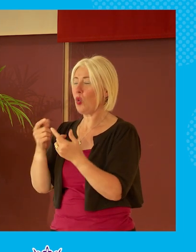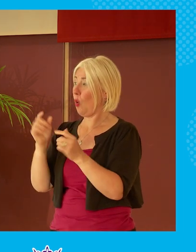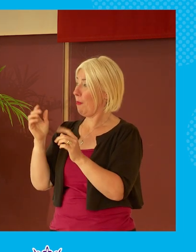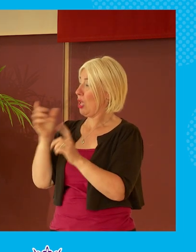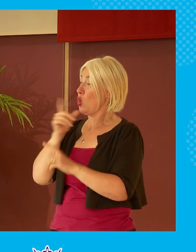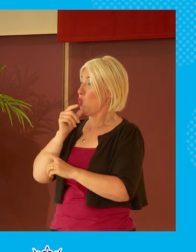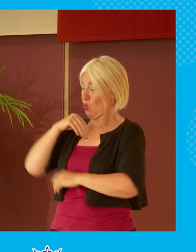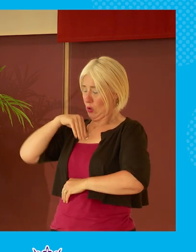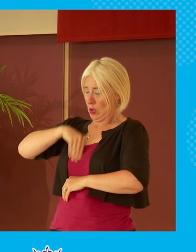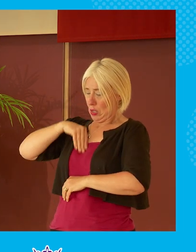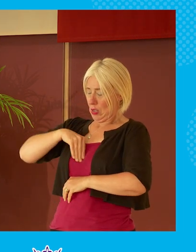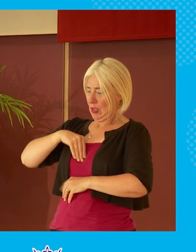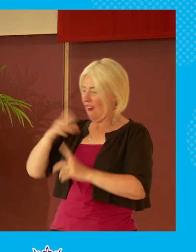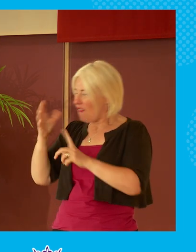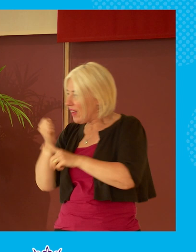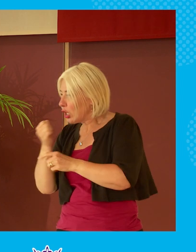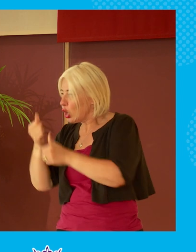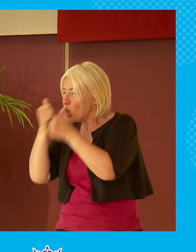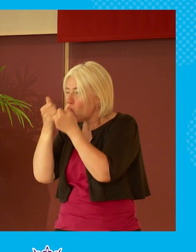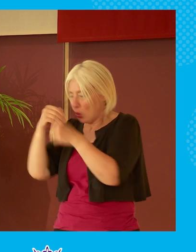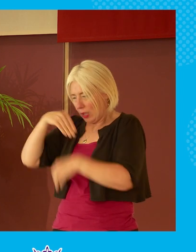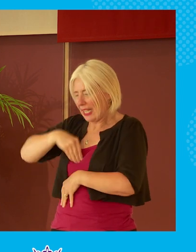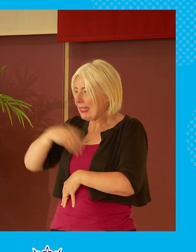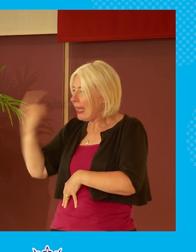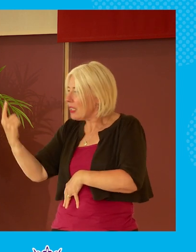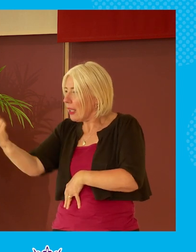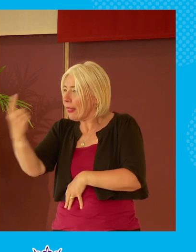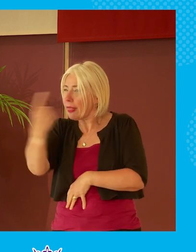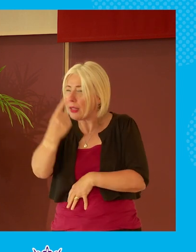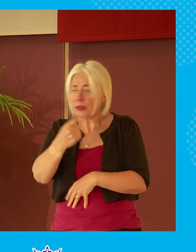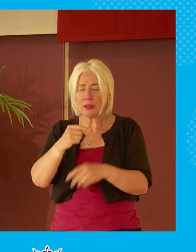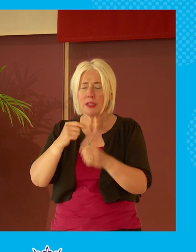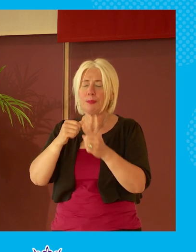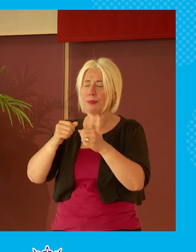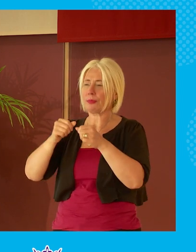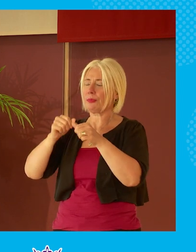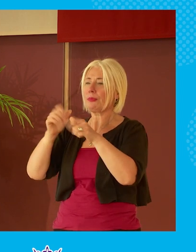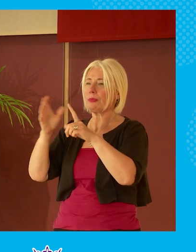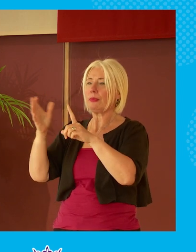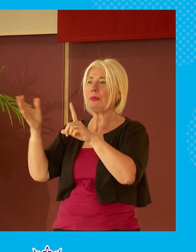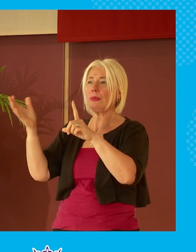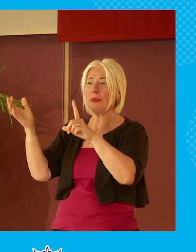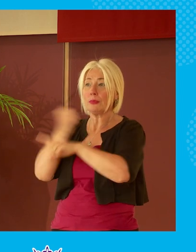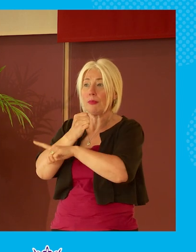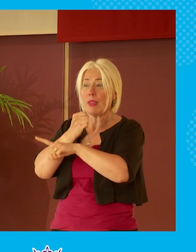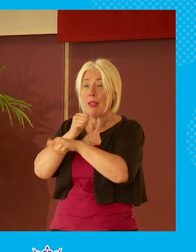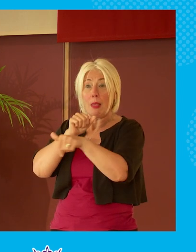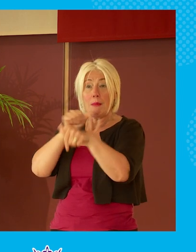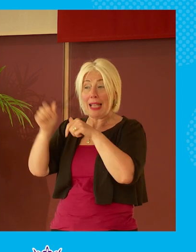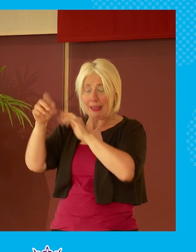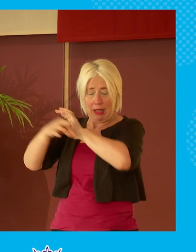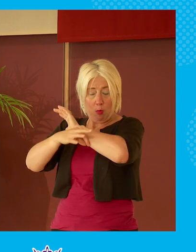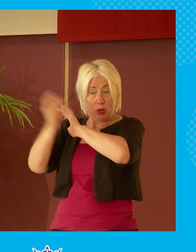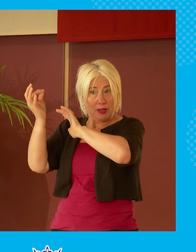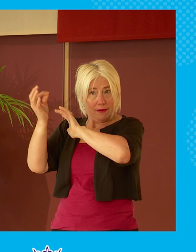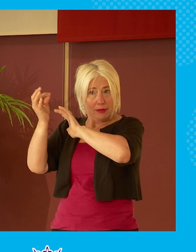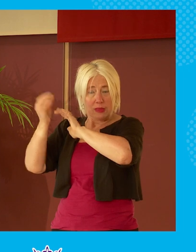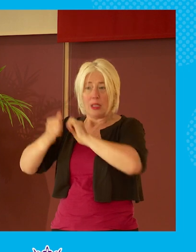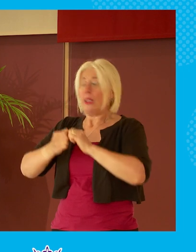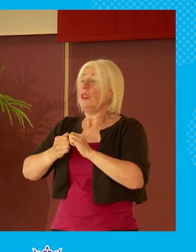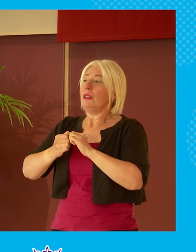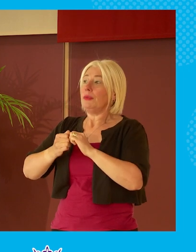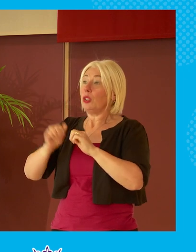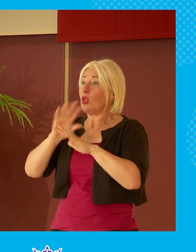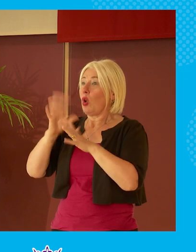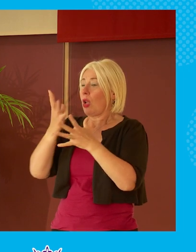finding the good in others trying to find the best in in in in their motives and not getting um too sucked